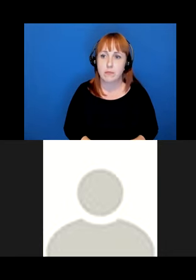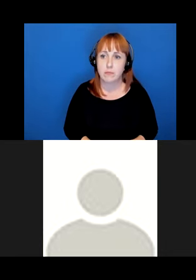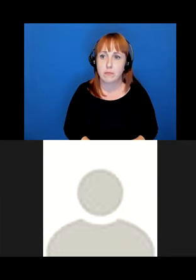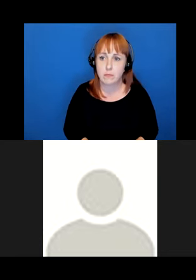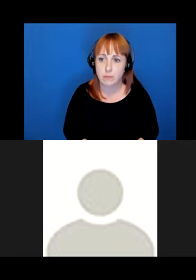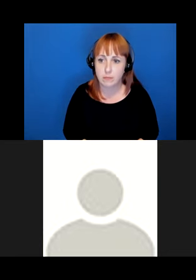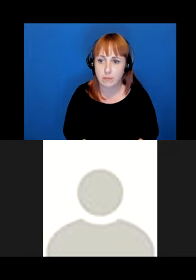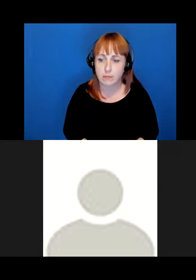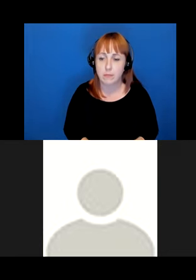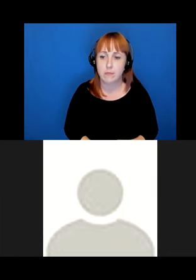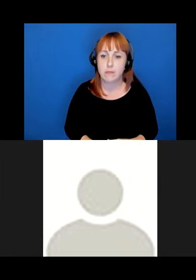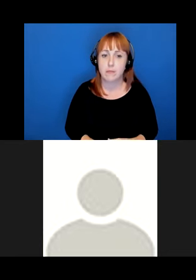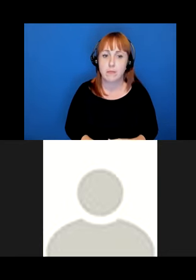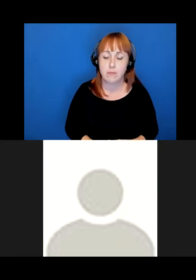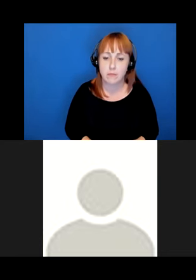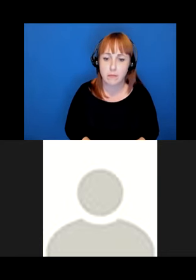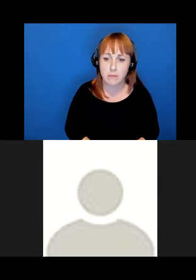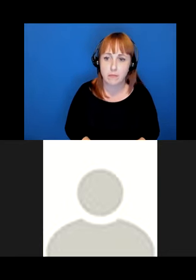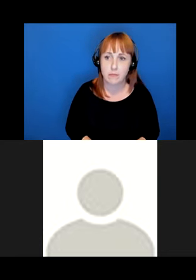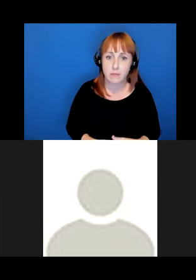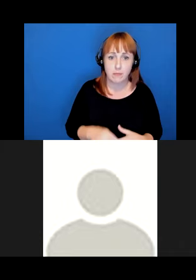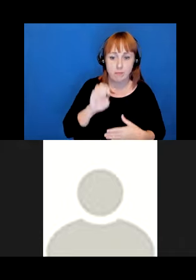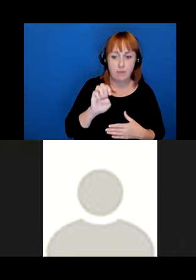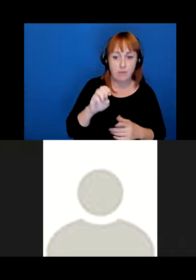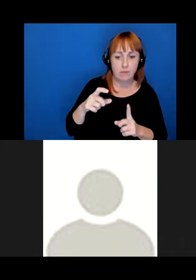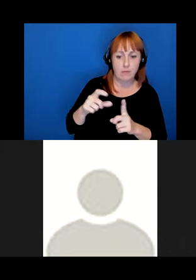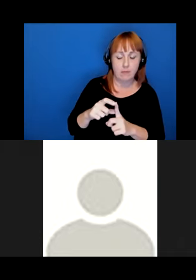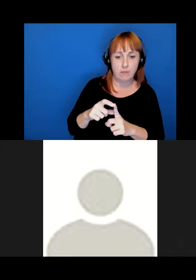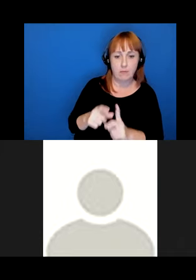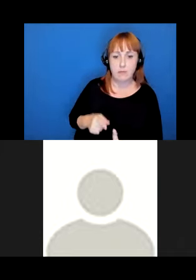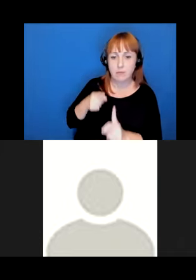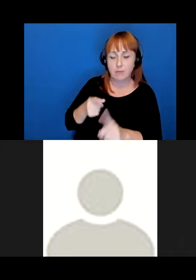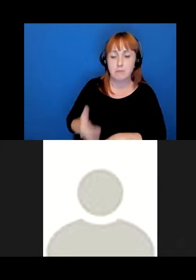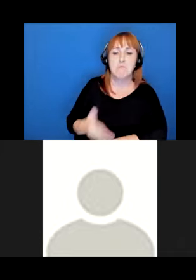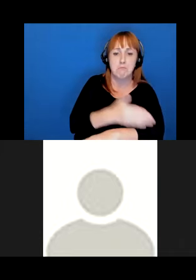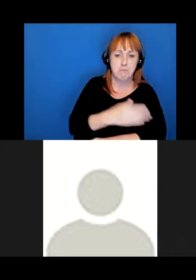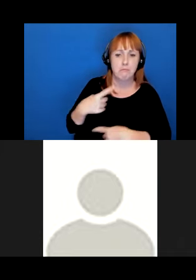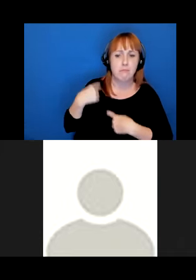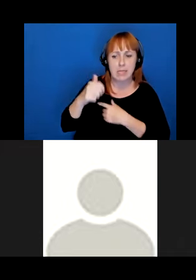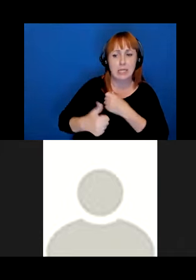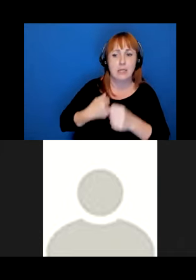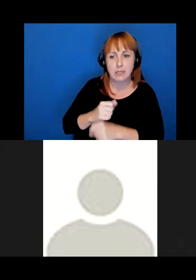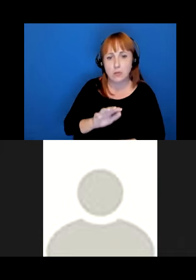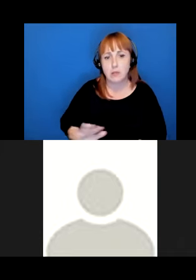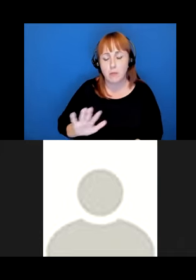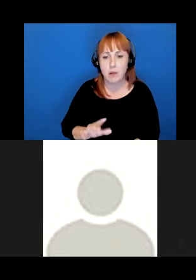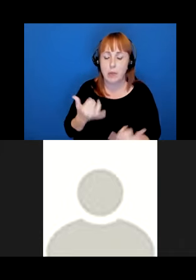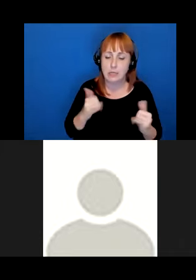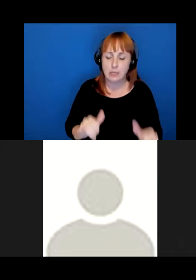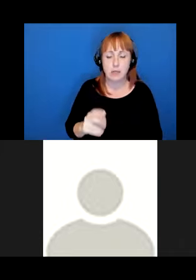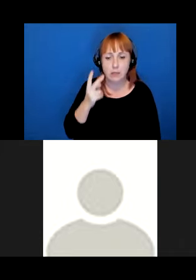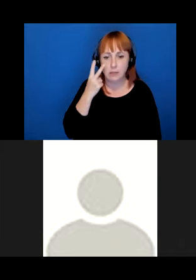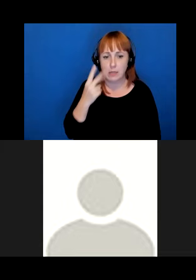Indeed, in reference to the E word in general, things have gotten a lot better, especially over the last decade or so, but I still run into those